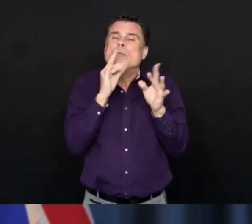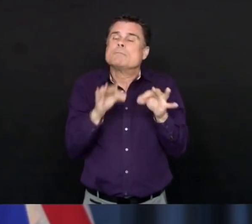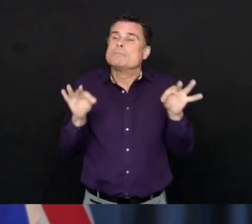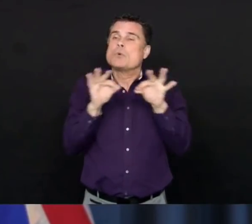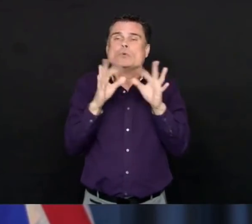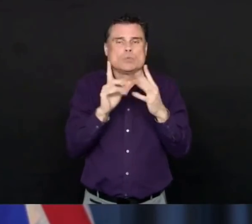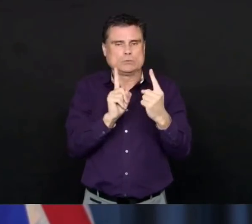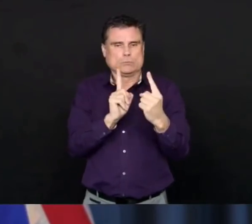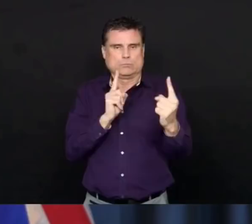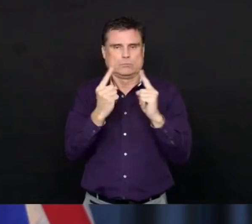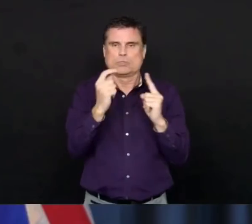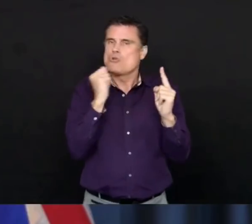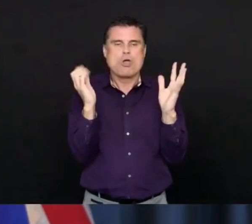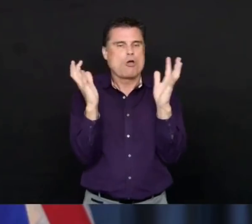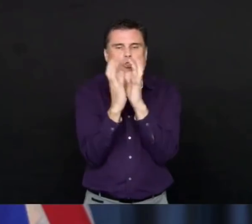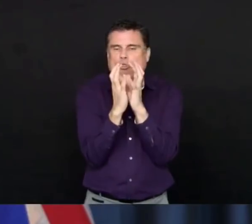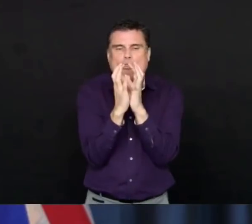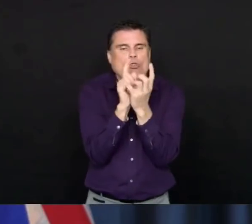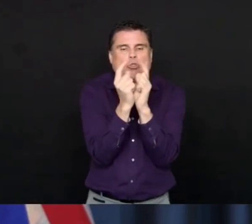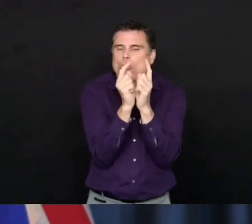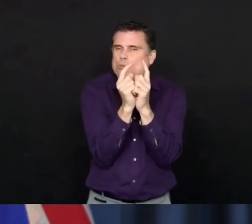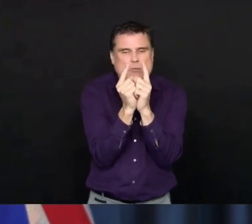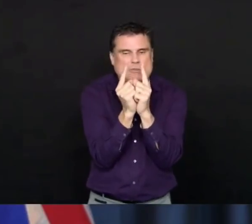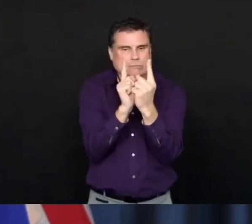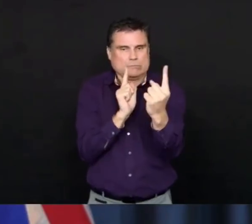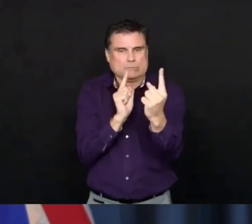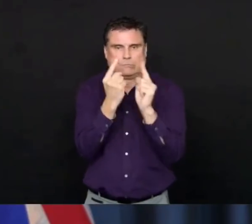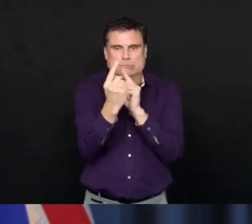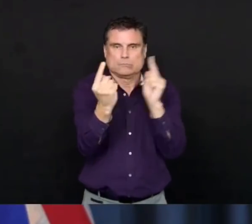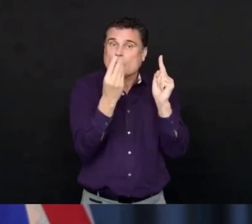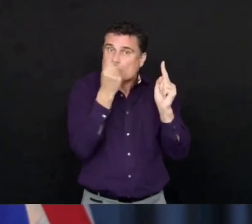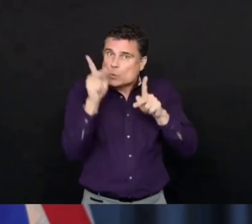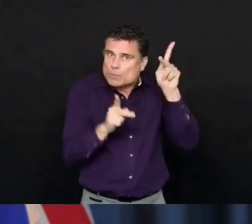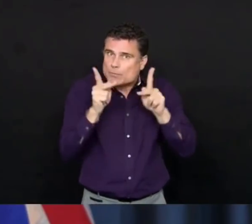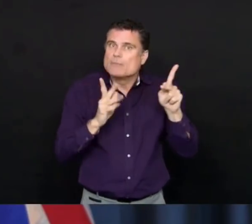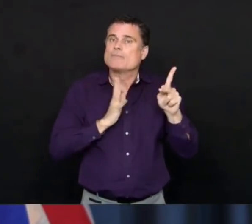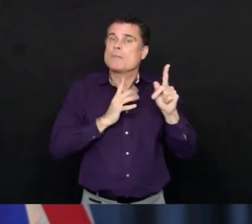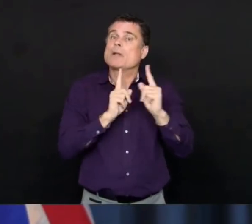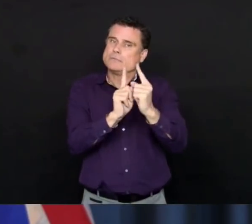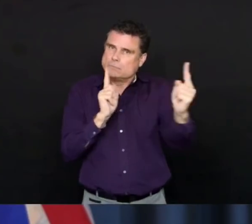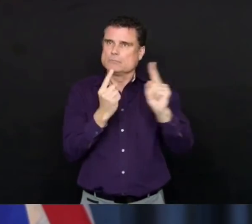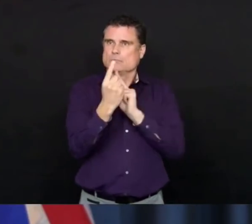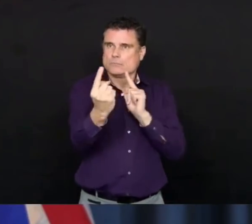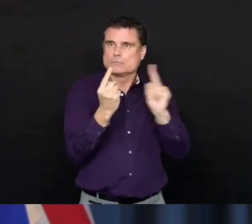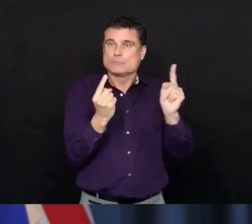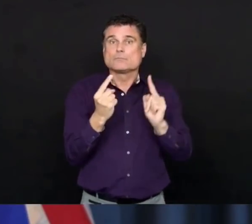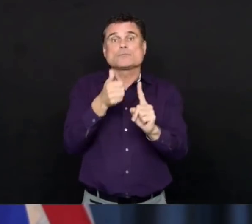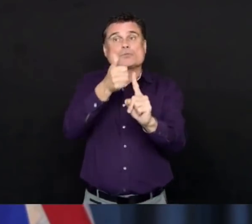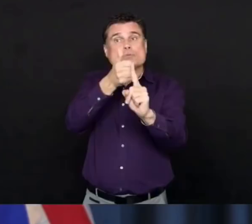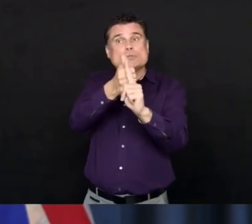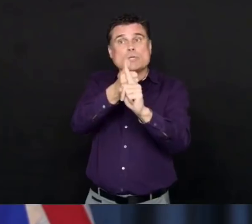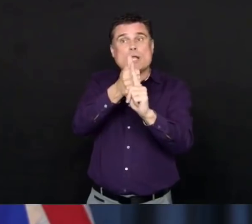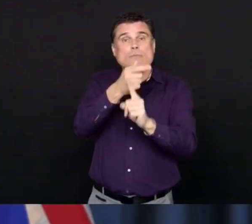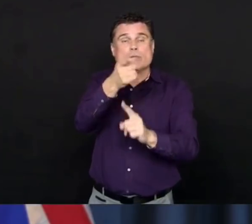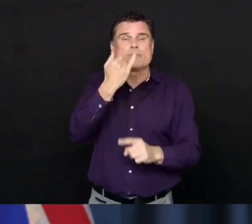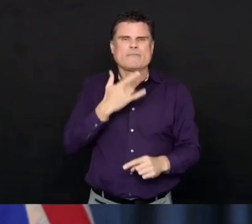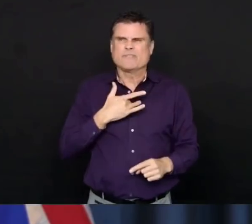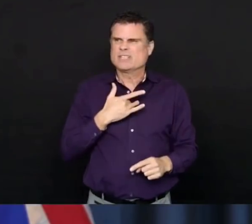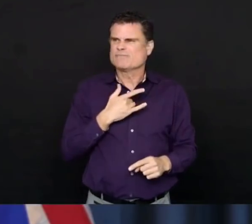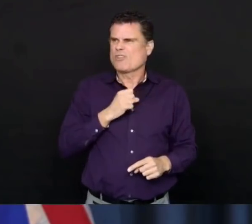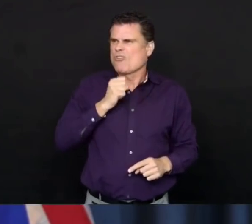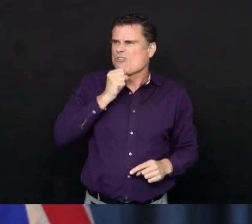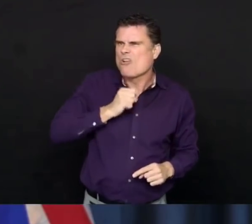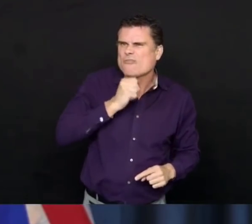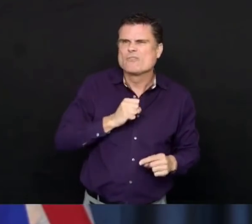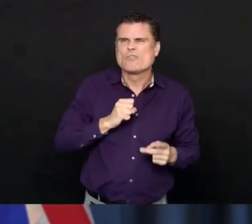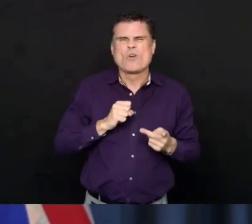unwell, that you do not go and do not bring this into an environment with others. I also want to